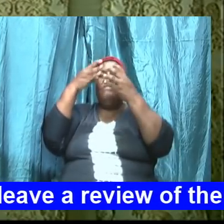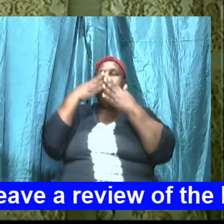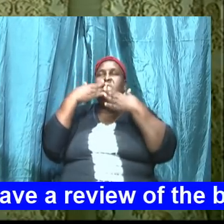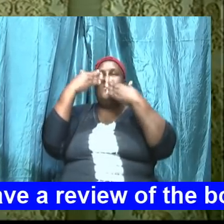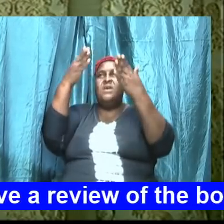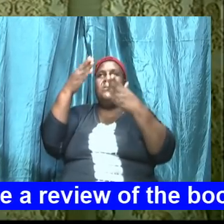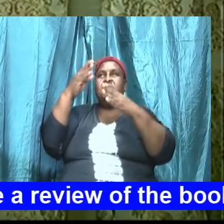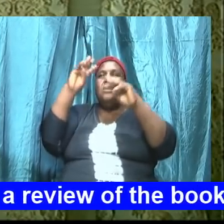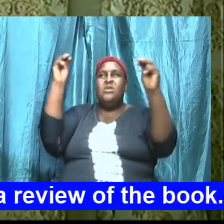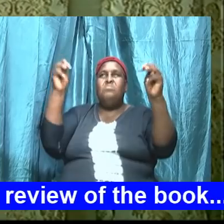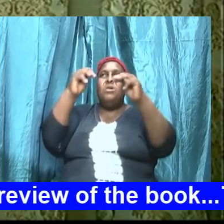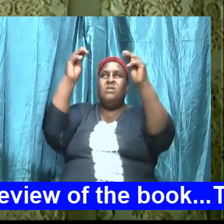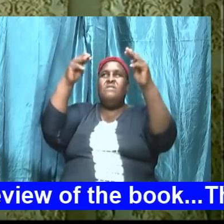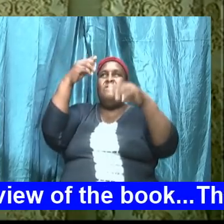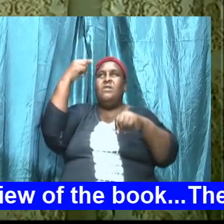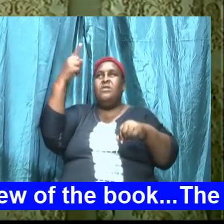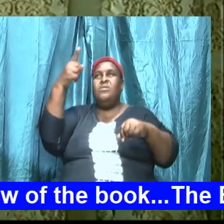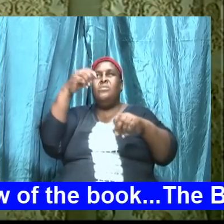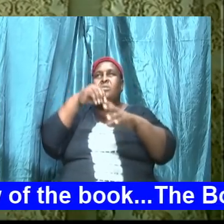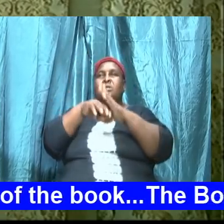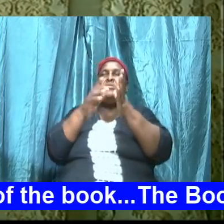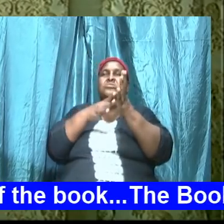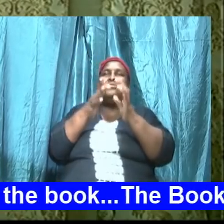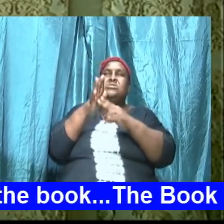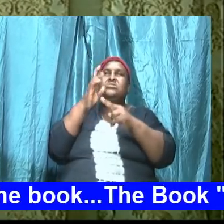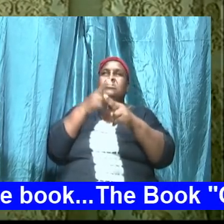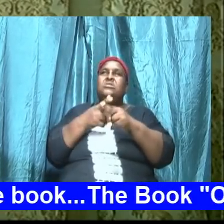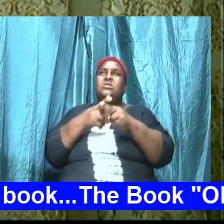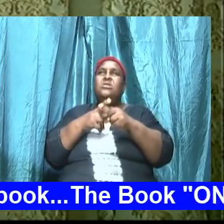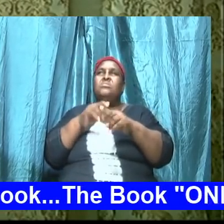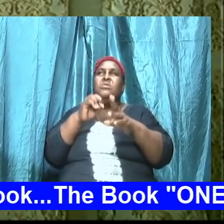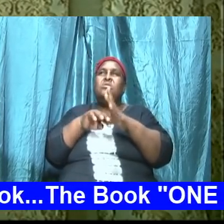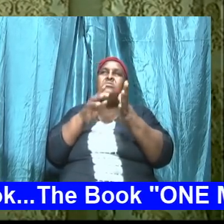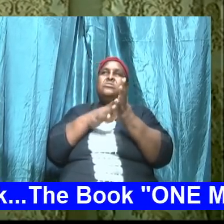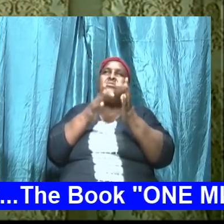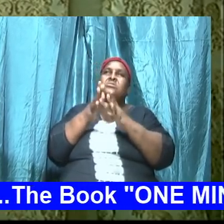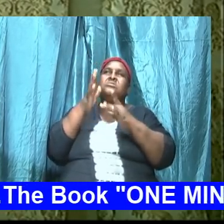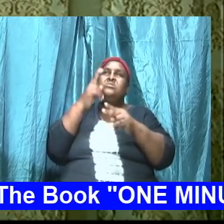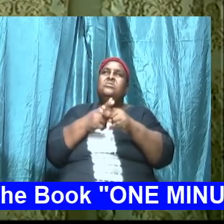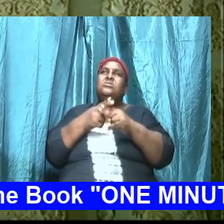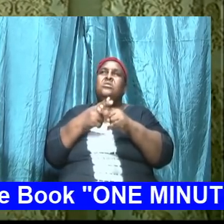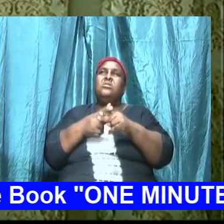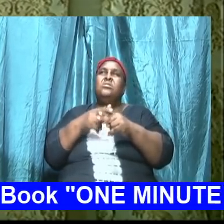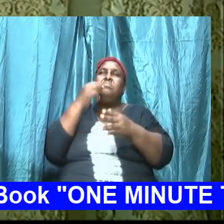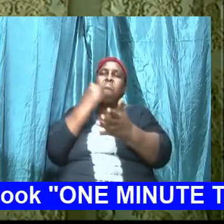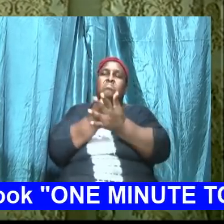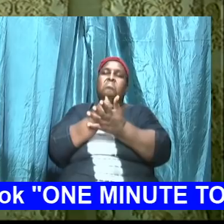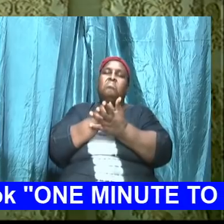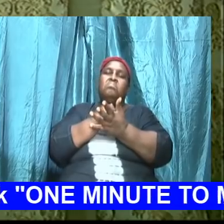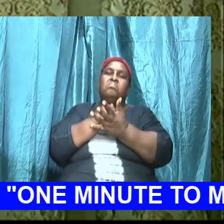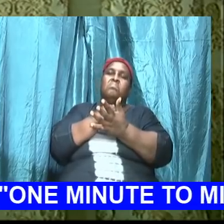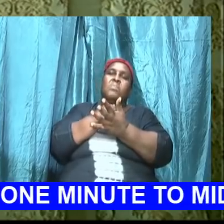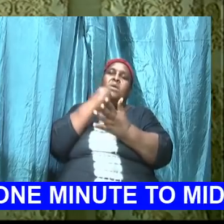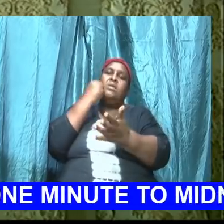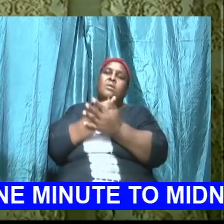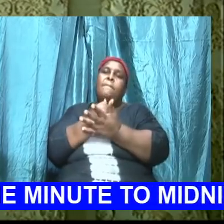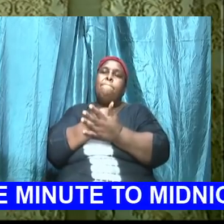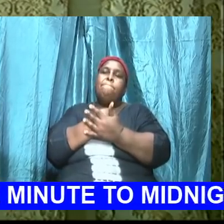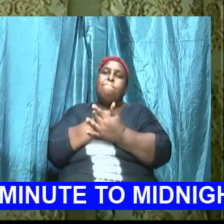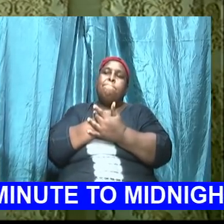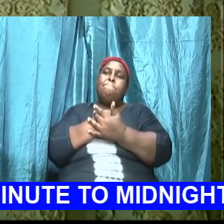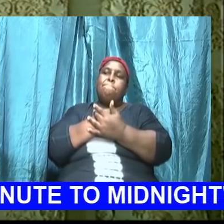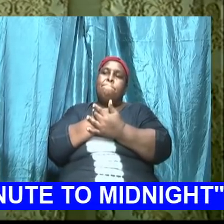we magnify you in Jesus name in Jesus name amen and amen